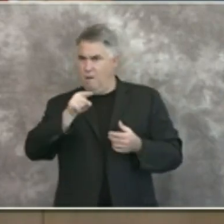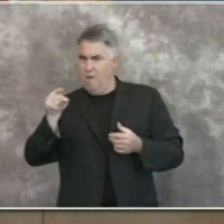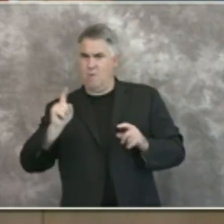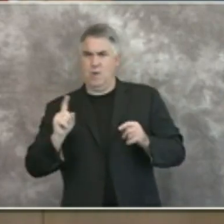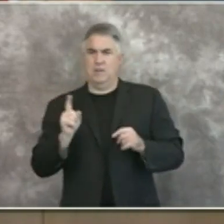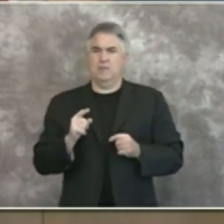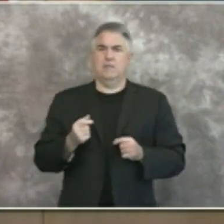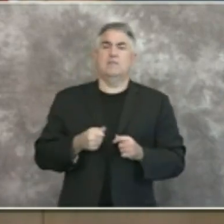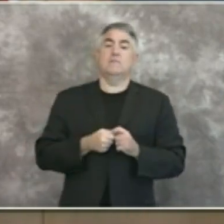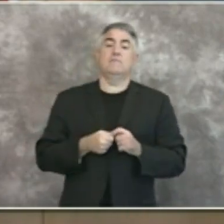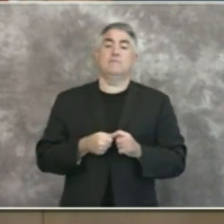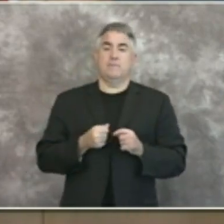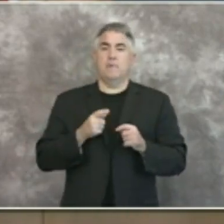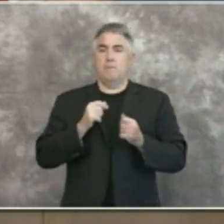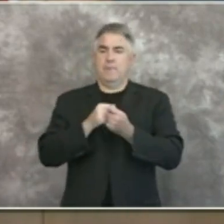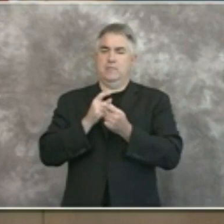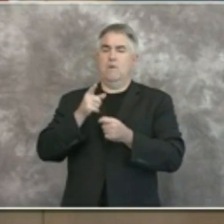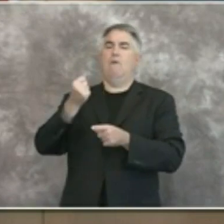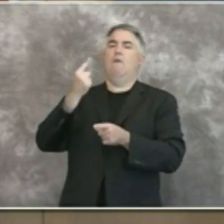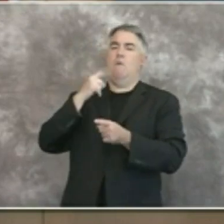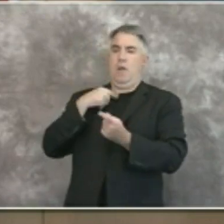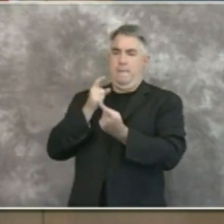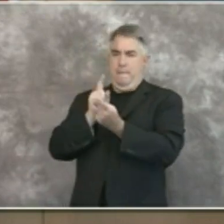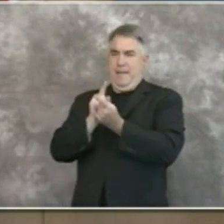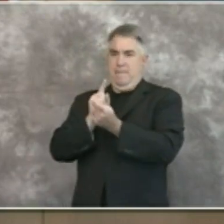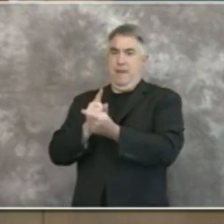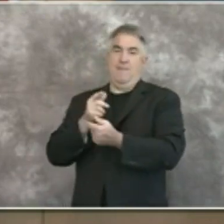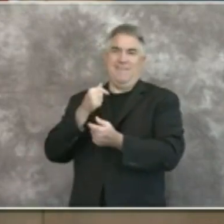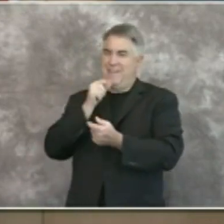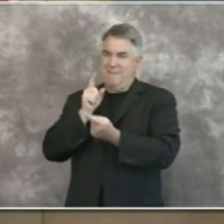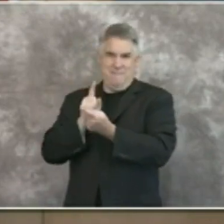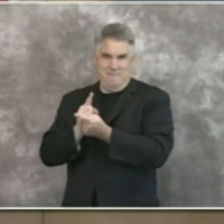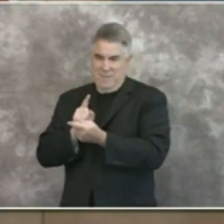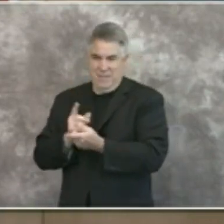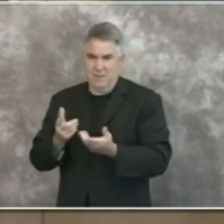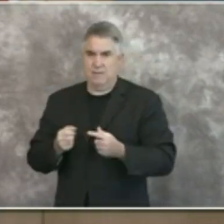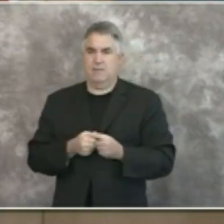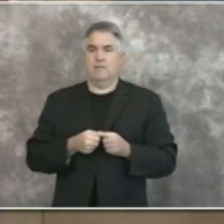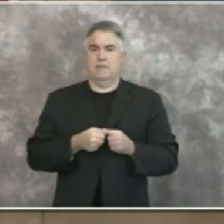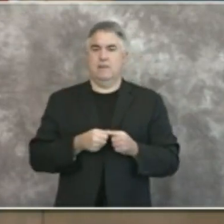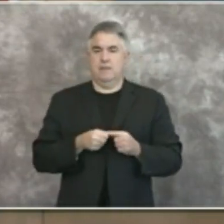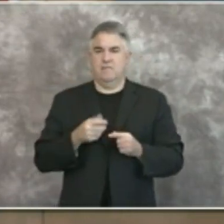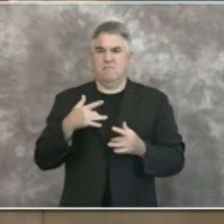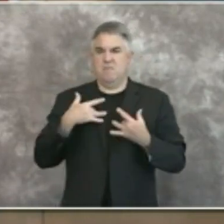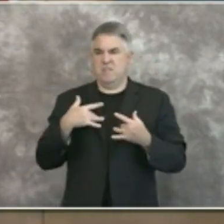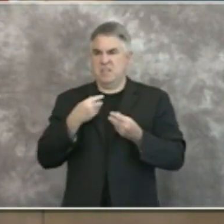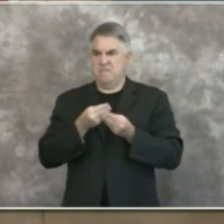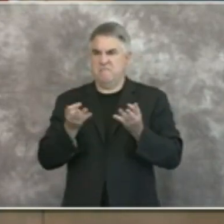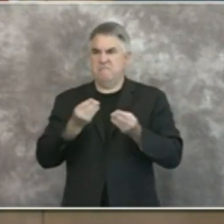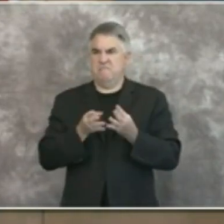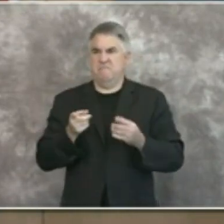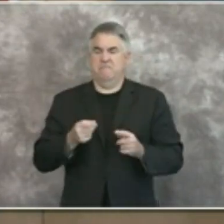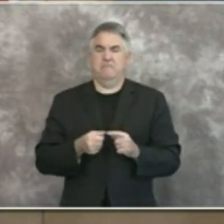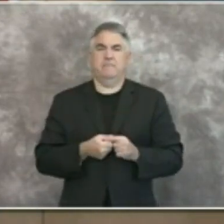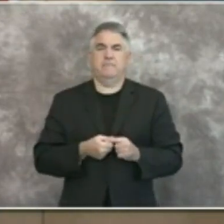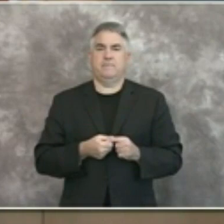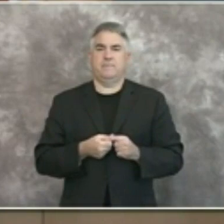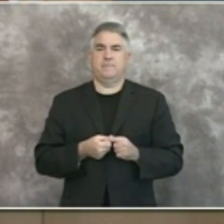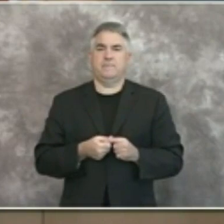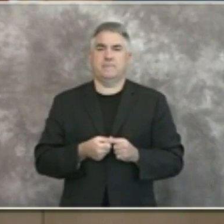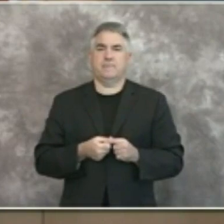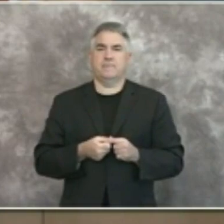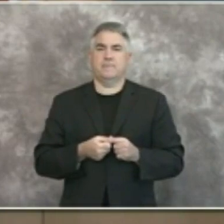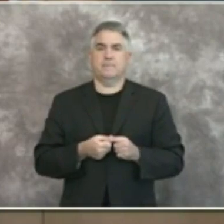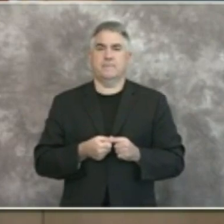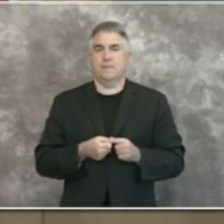be more aligned with with regularly providing you the updates on where we are on these 13 triggers uh so with that let's uh let's jump into